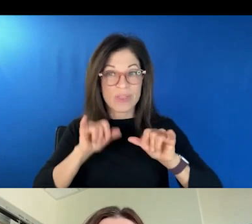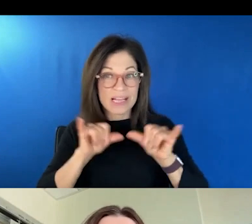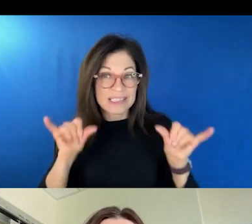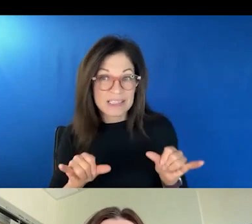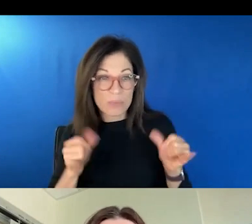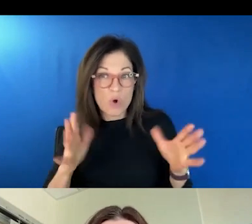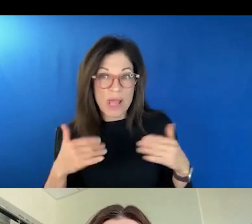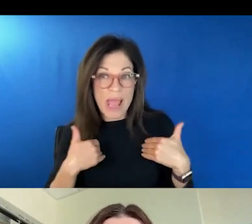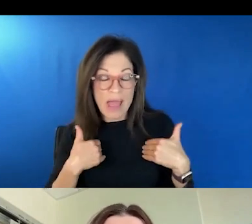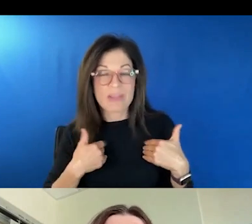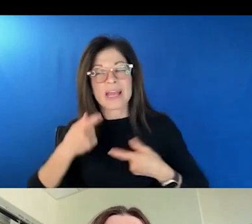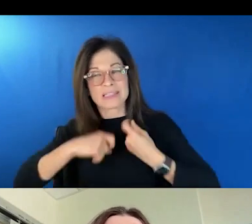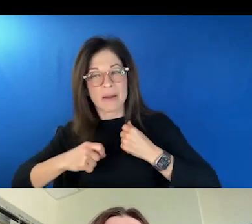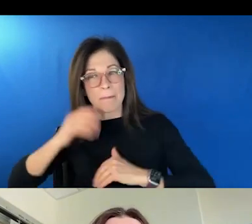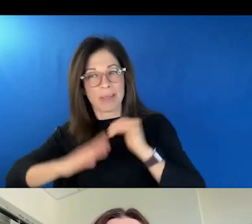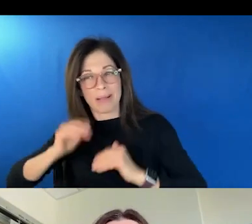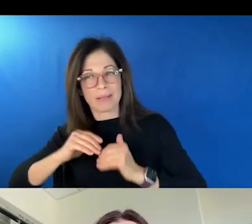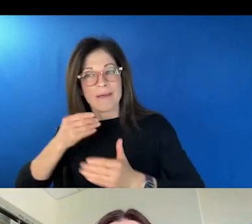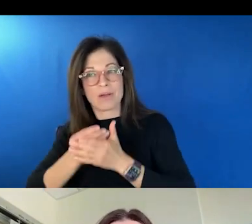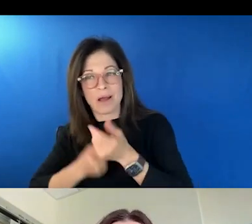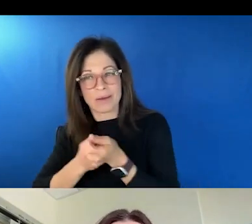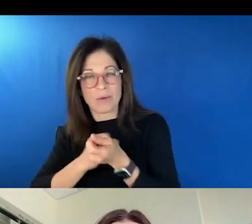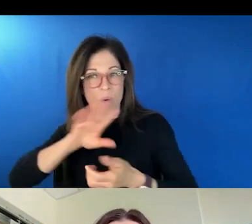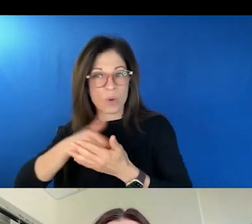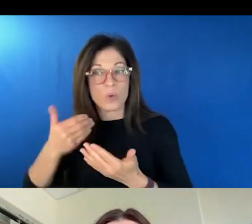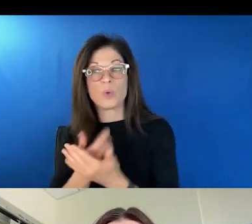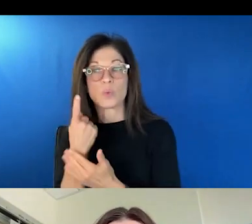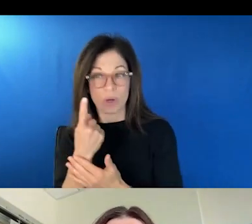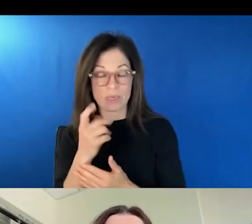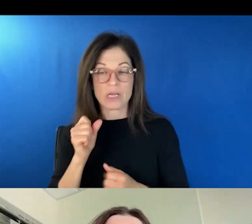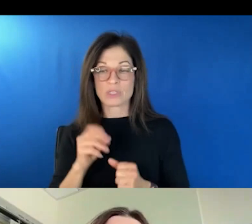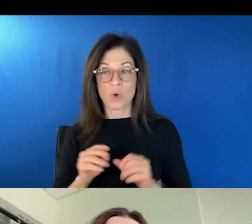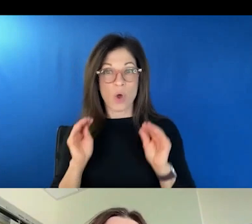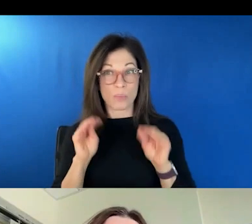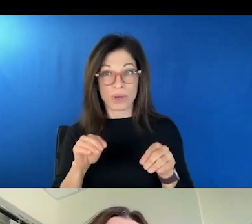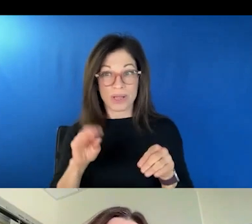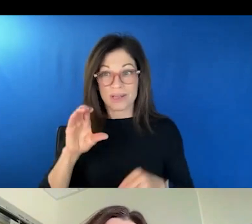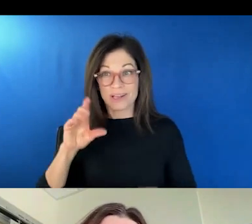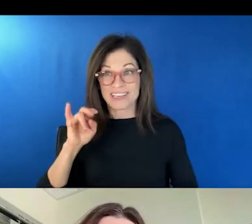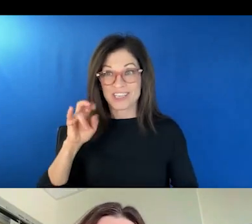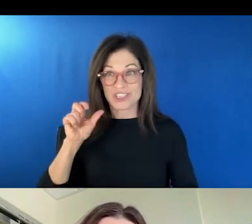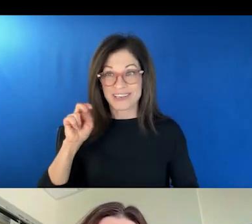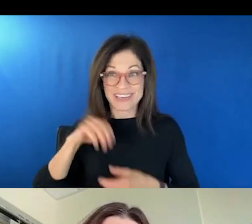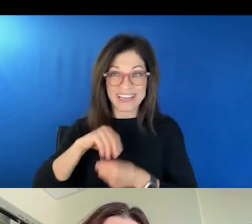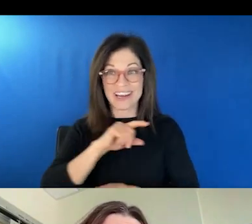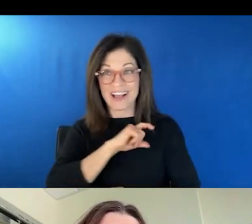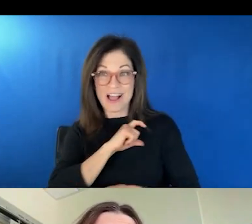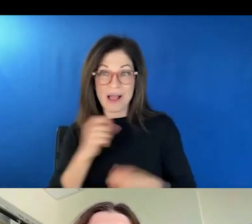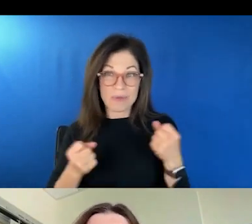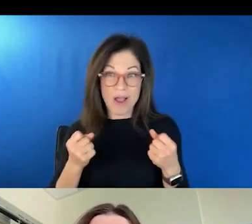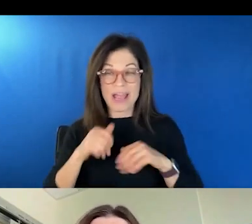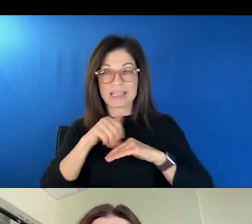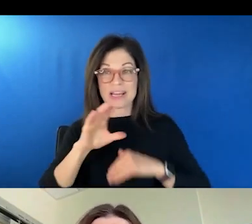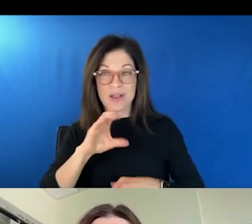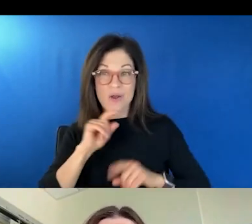try to build and fund a whole new one. So putting a clinician in a cop car, sending co-response in this way